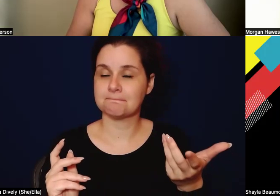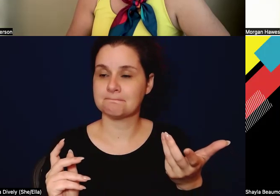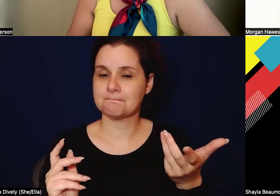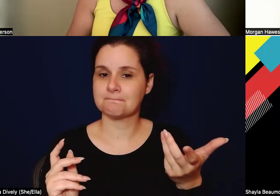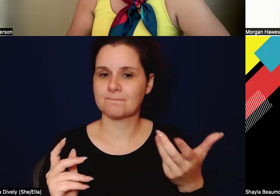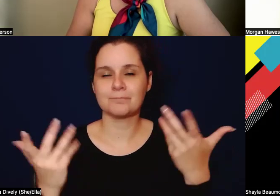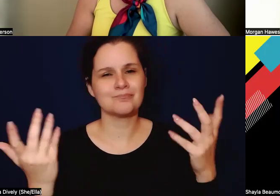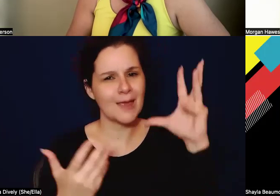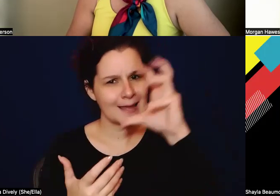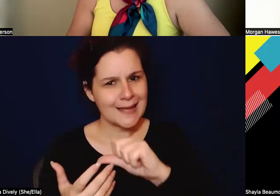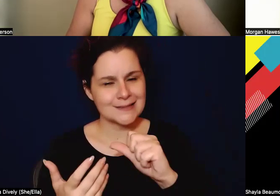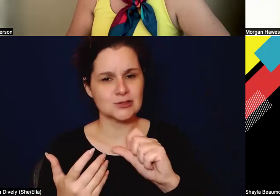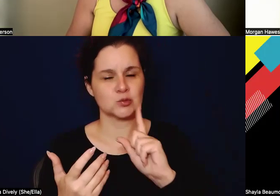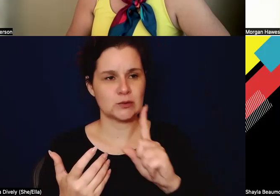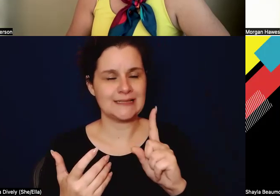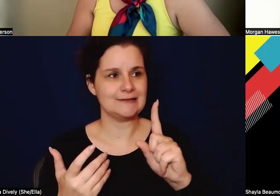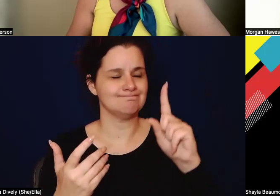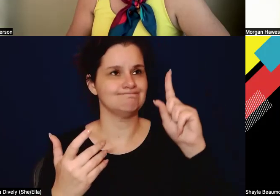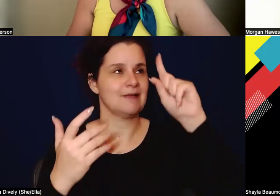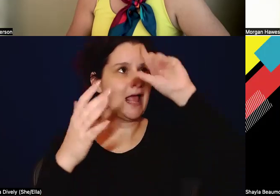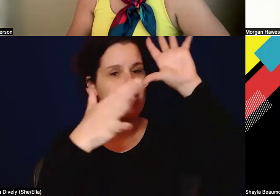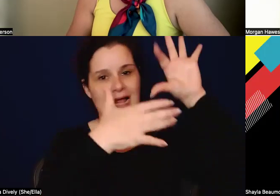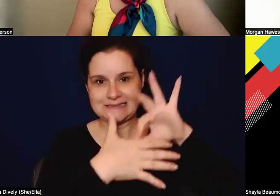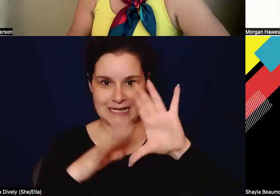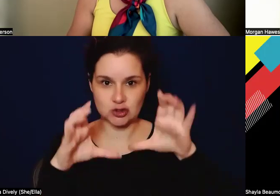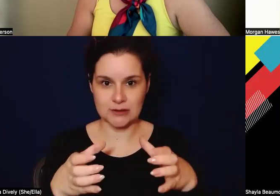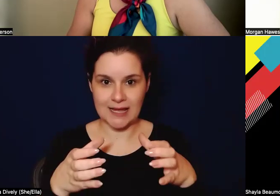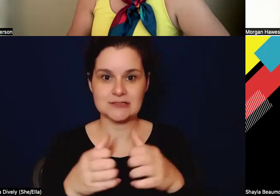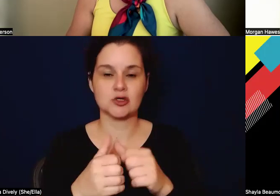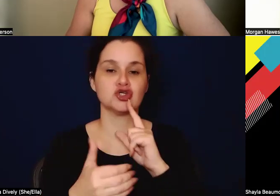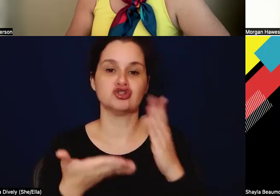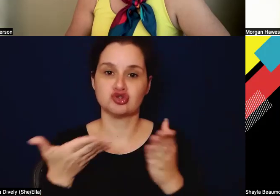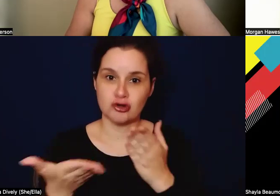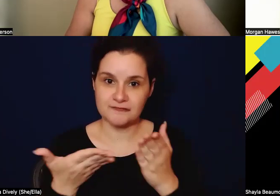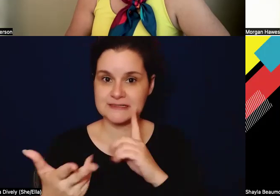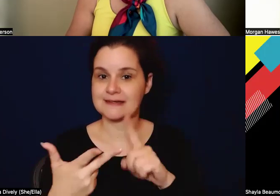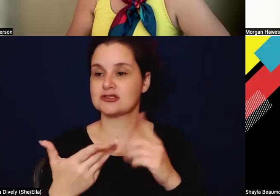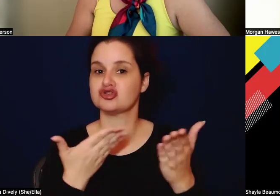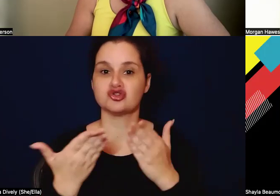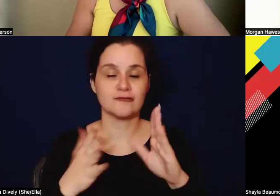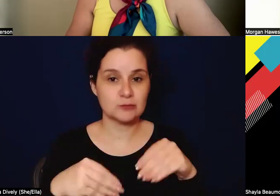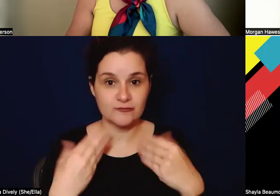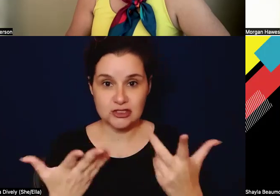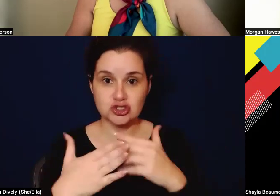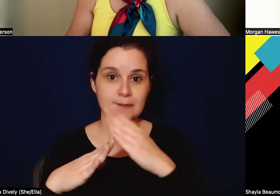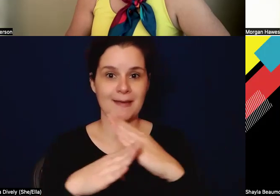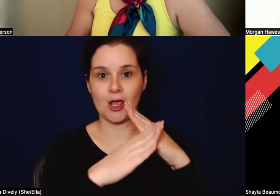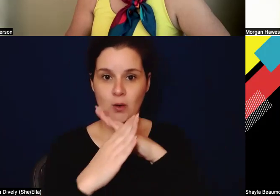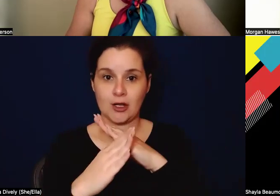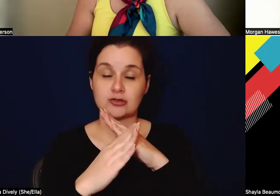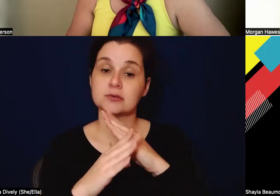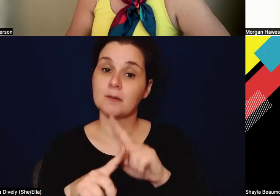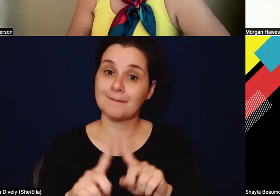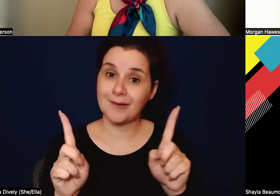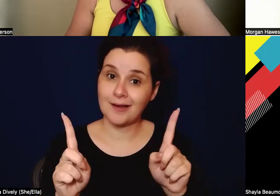I guess, contextualize, right? Like the services, service provision barriers and all of that, but then we can